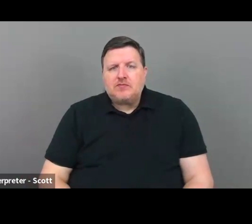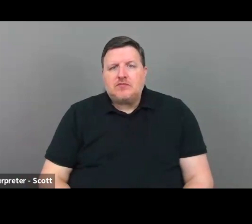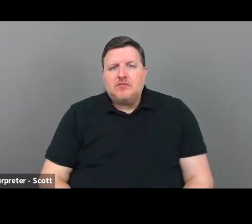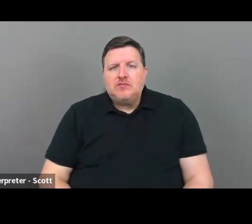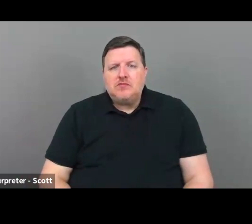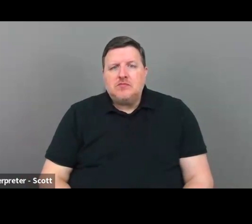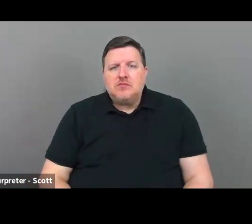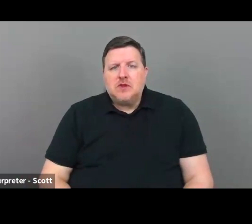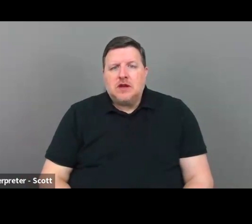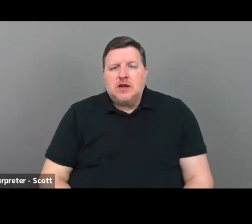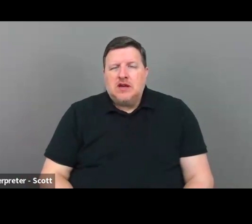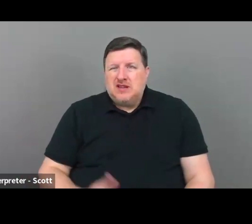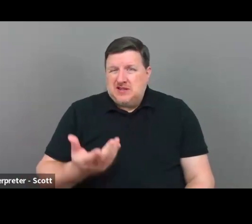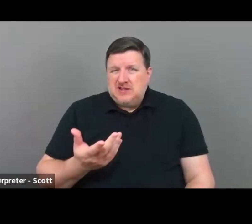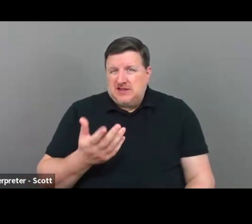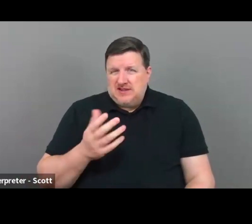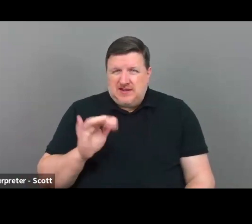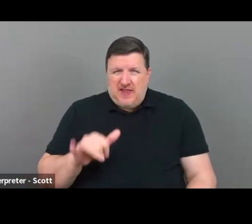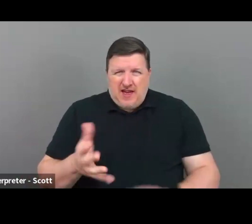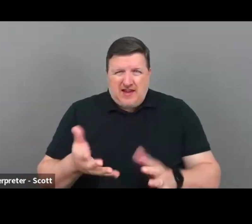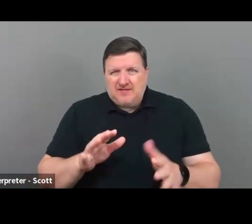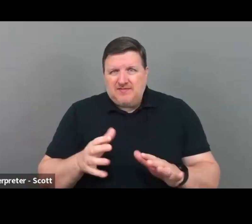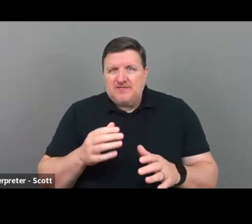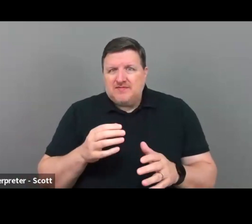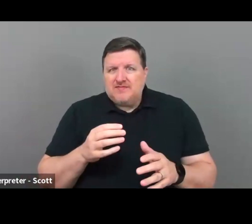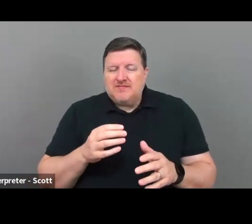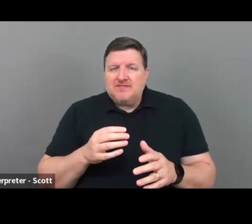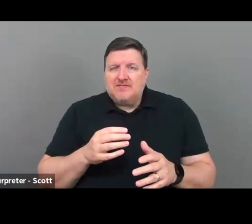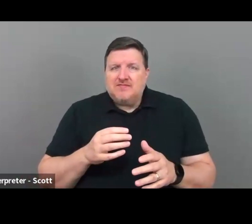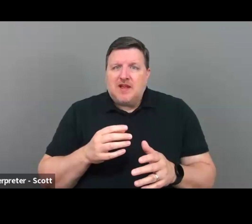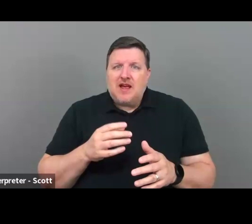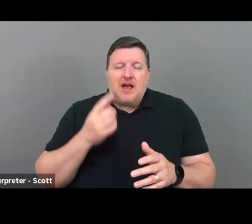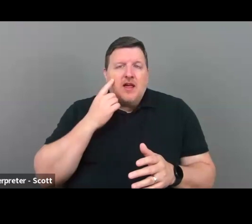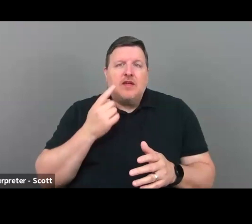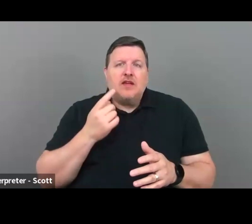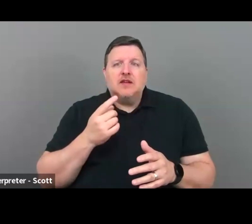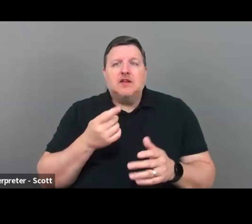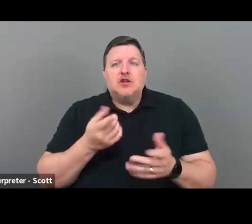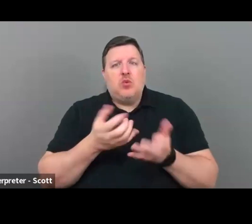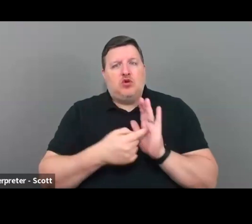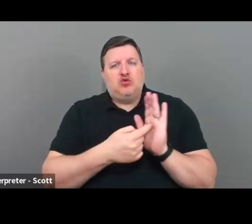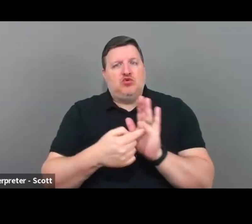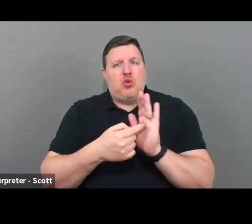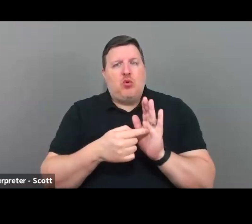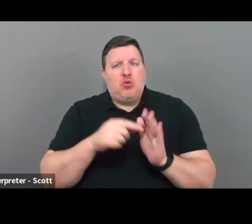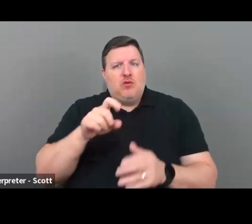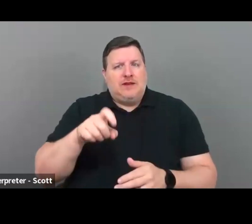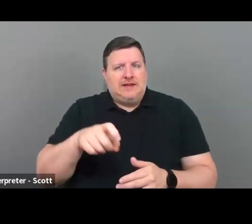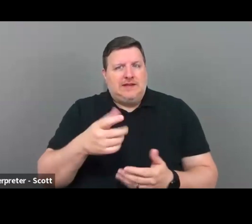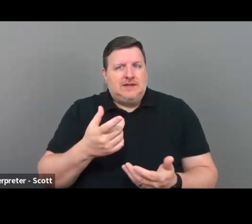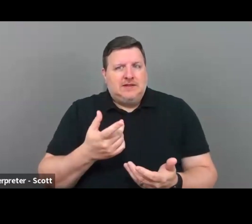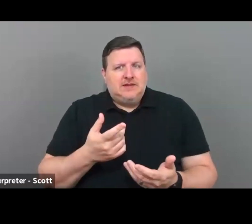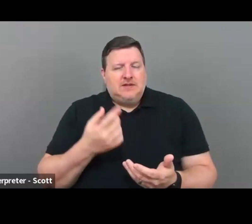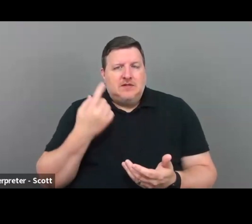I, I, does that, um, I think that that's. You want to show the need, um,